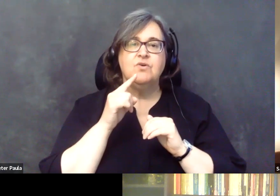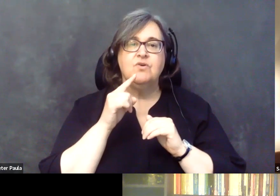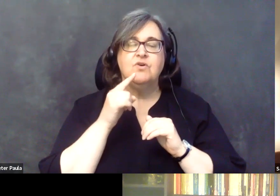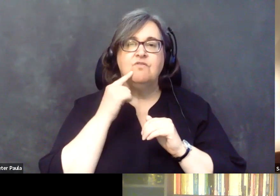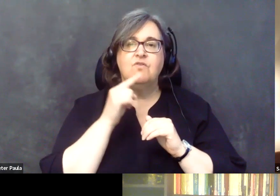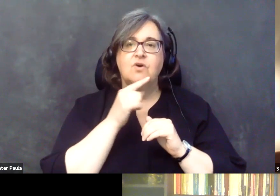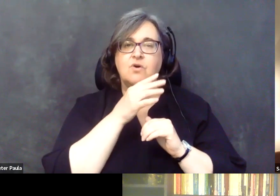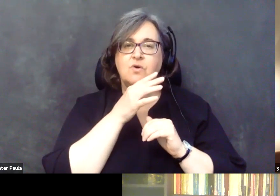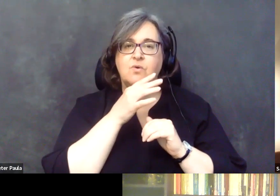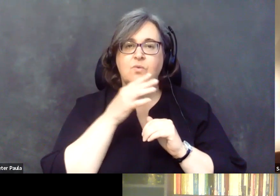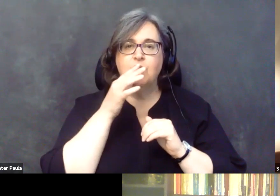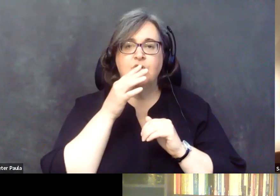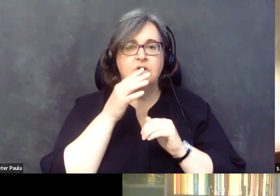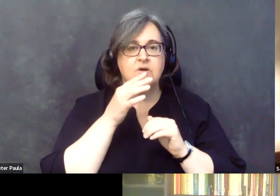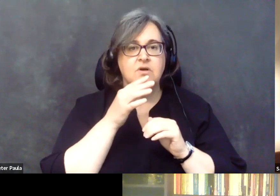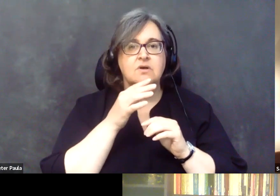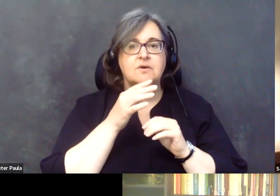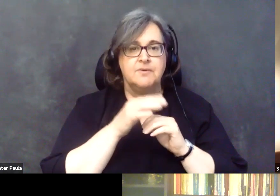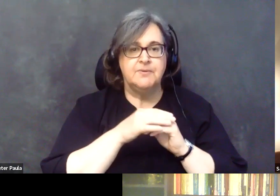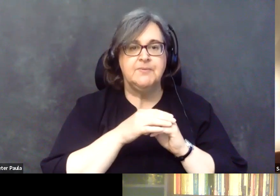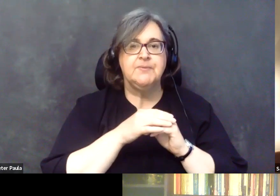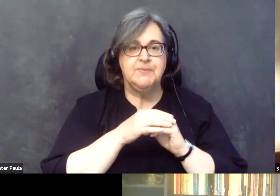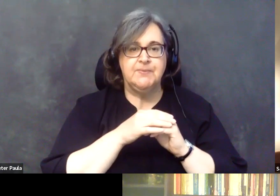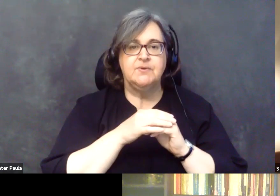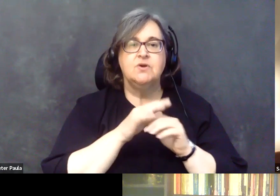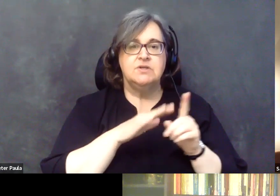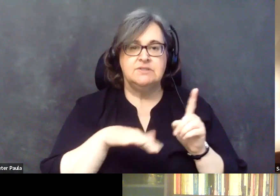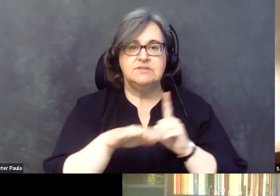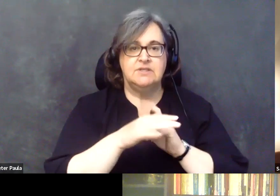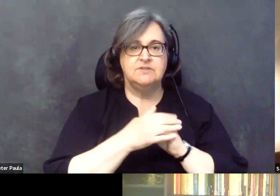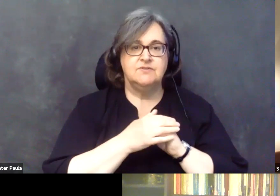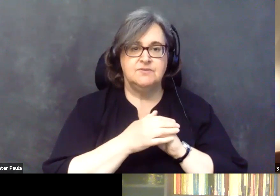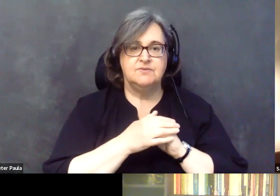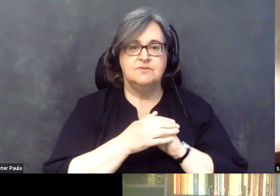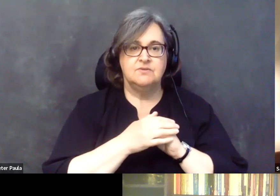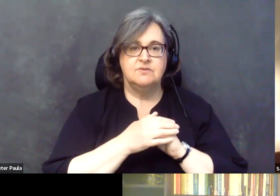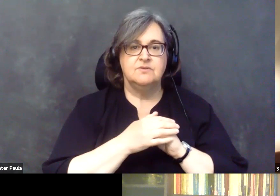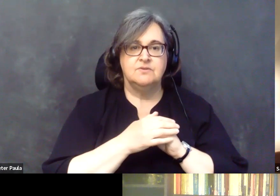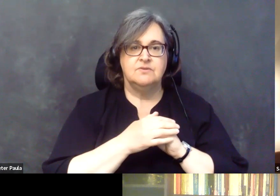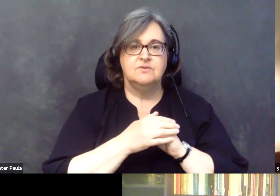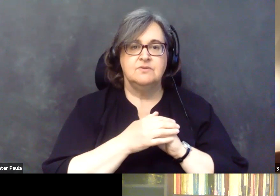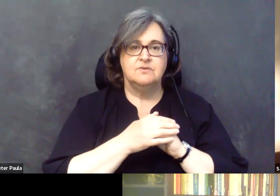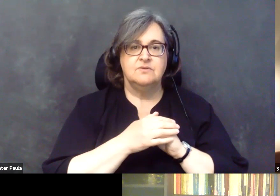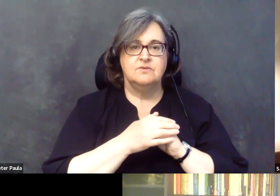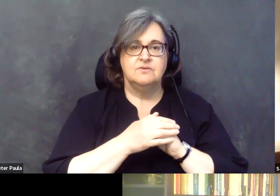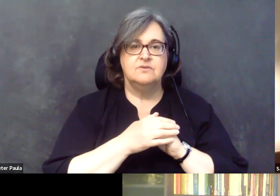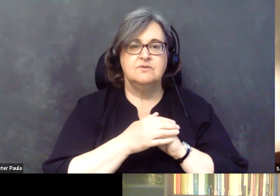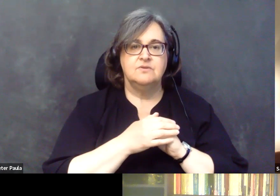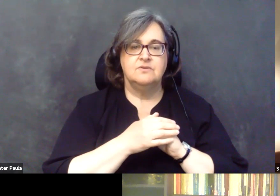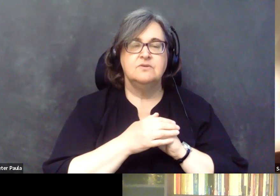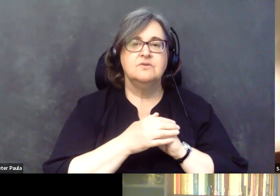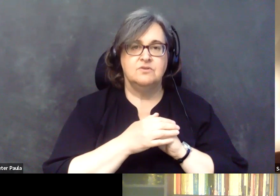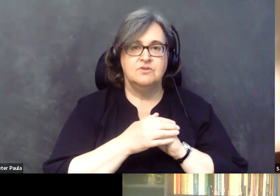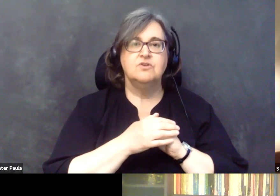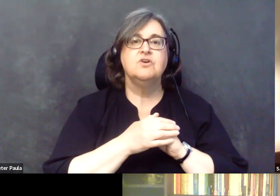and certain practices, but it was not wide-sweeping. Very few insurance companies were